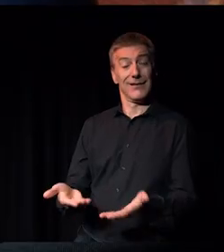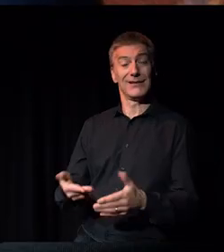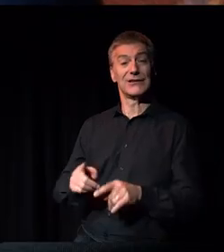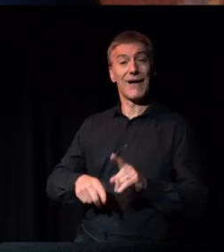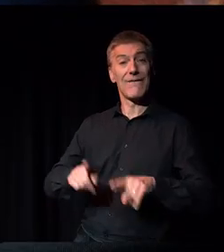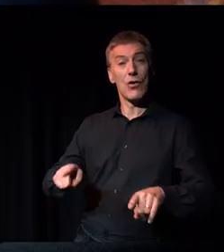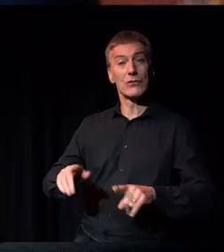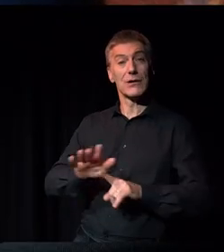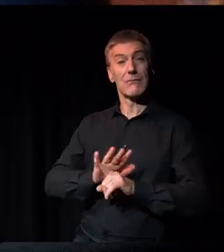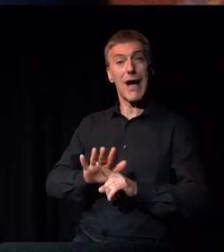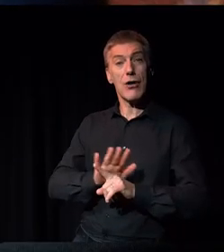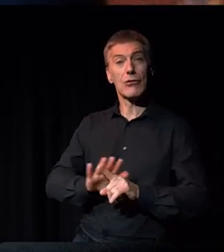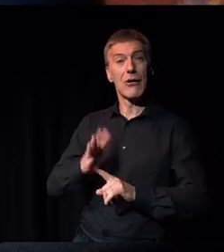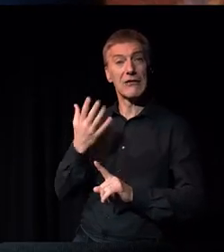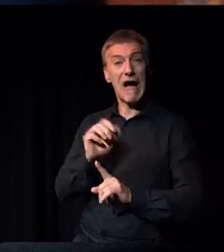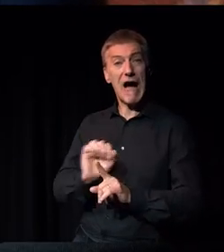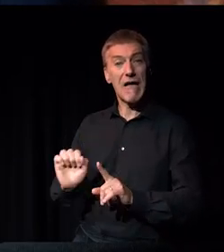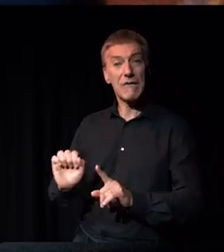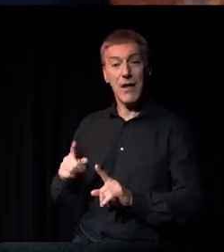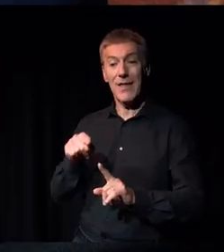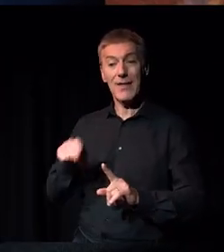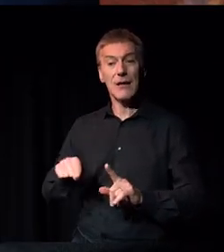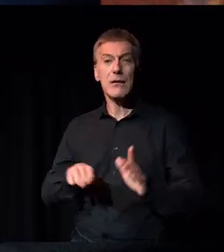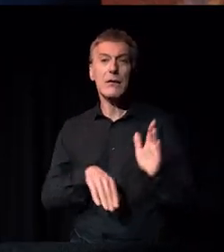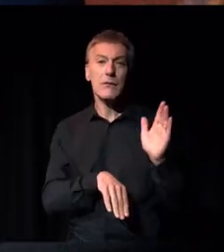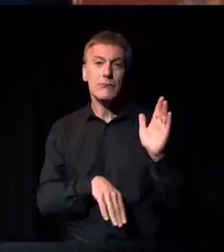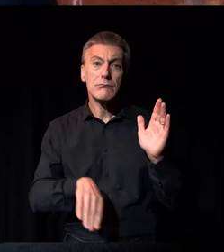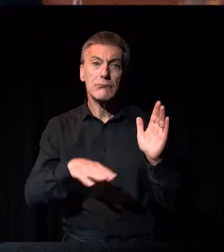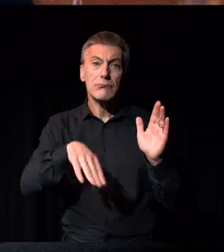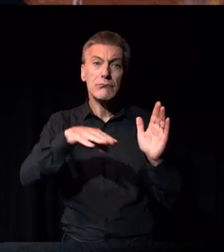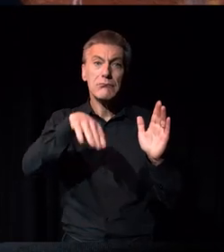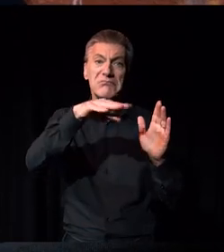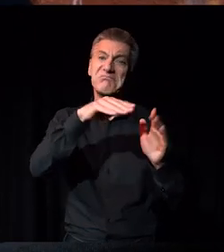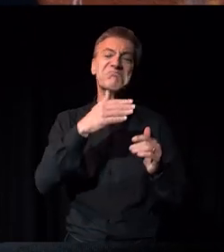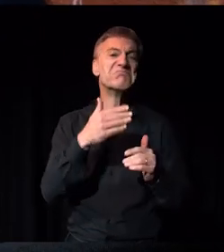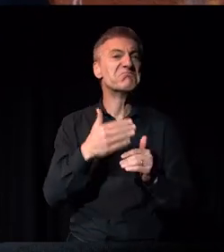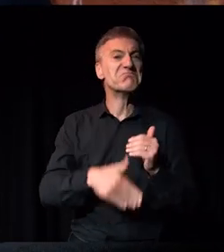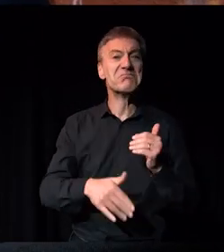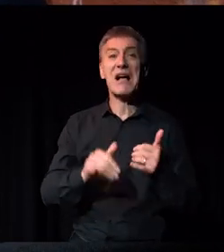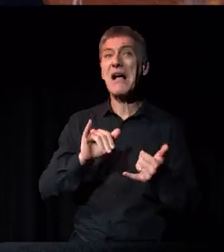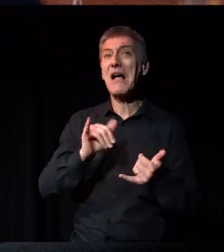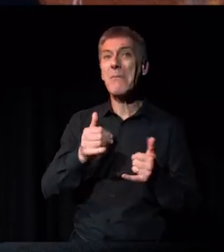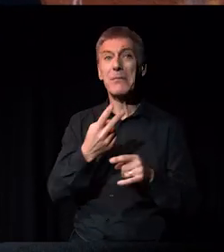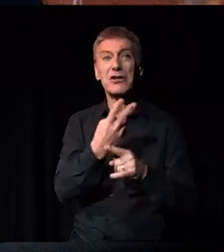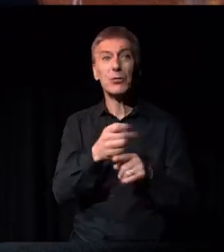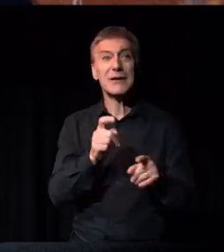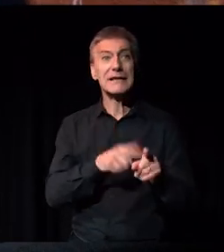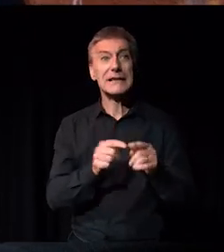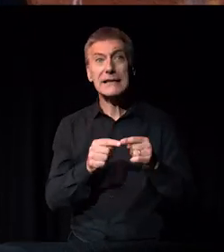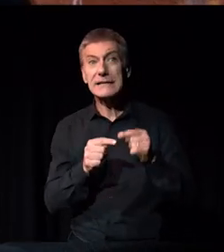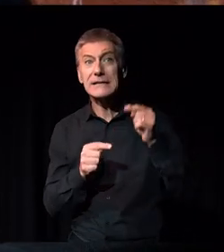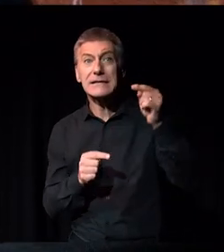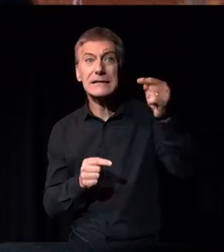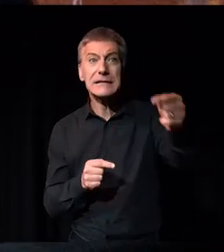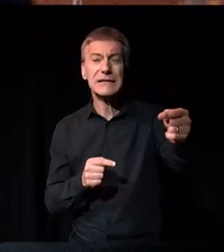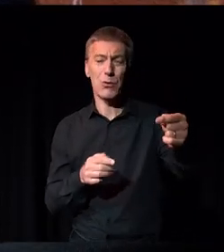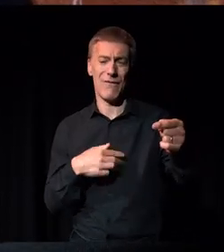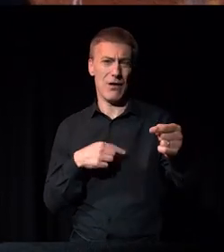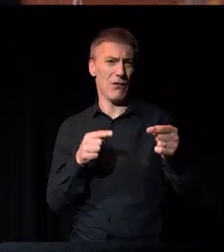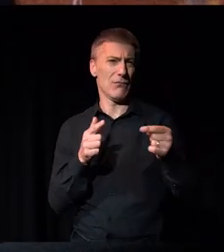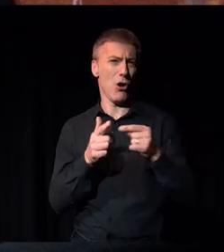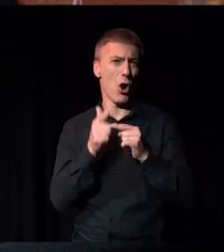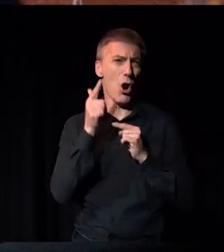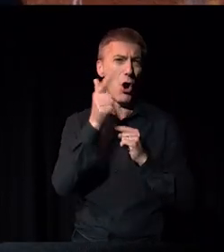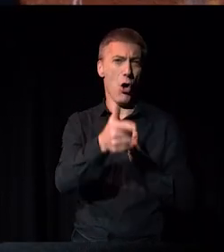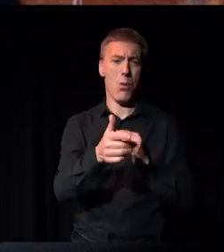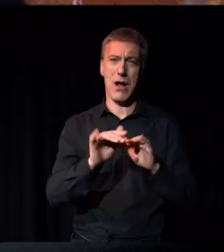that it's not, it's not feeding up. And the idea that eventually in 20 years time, we might be more diverse as a sector. Well, that's quite a long wait and certainly